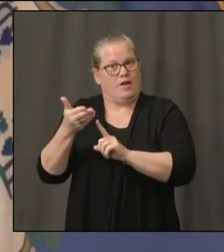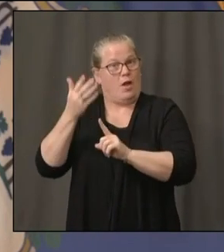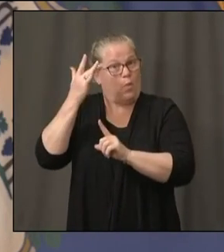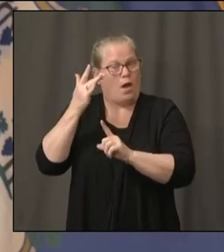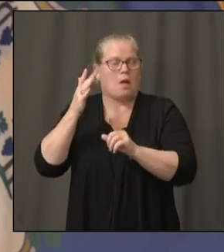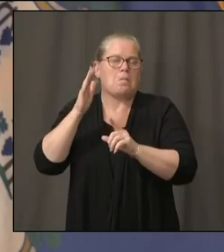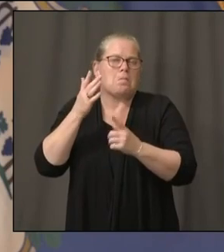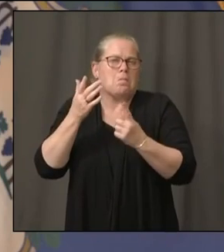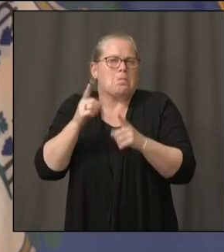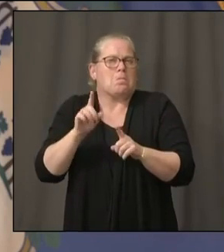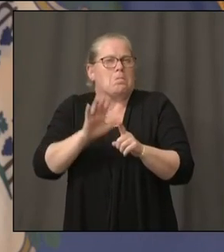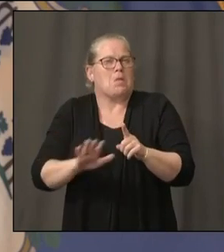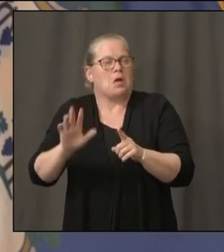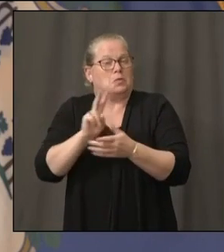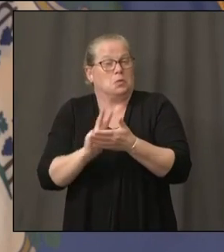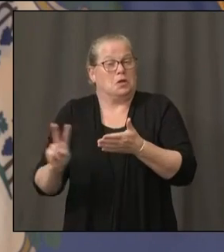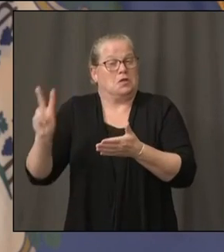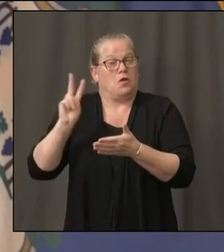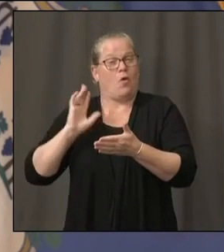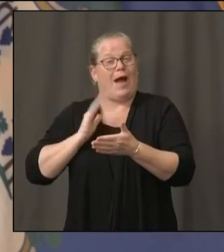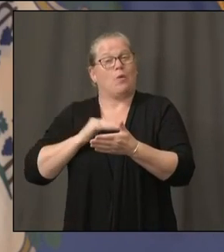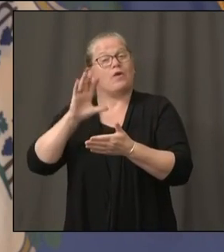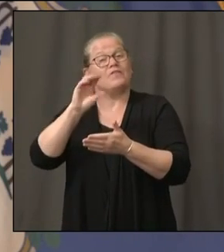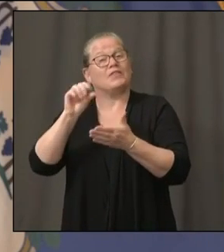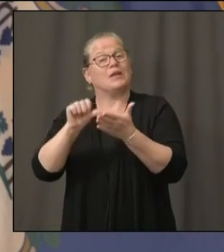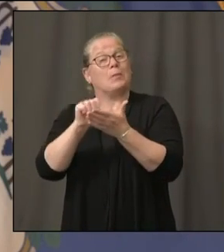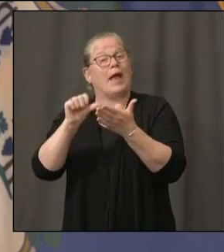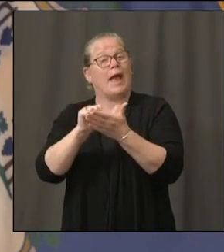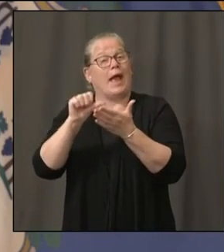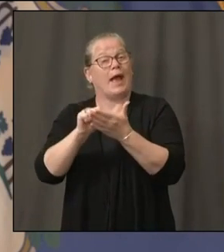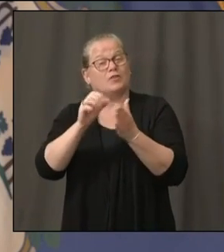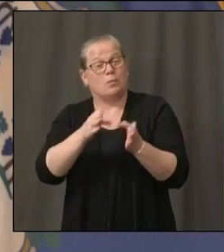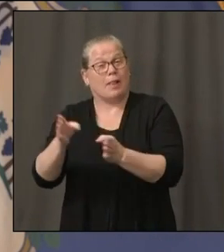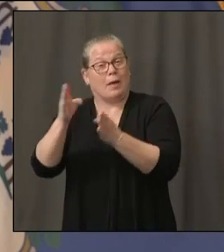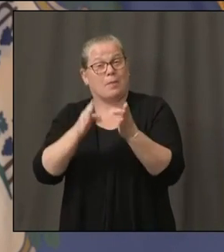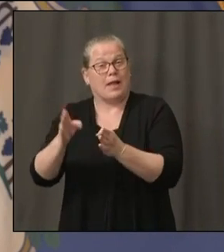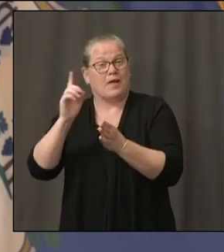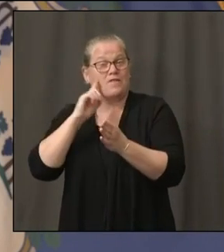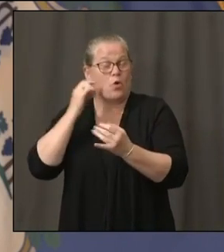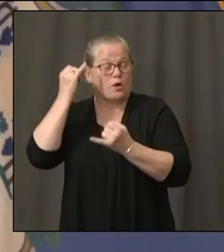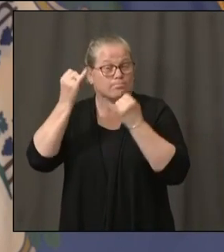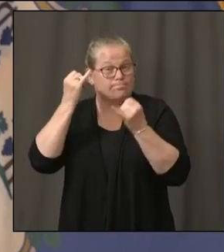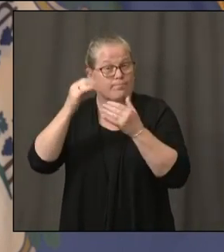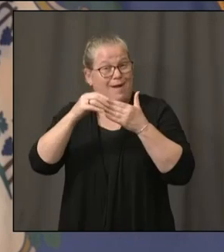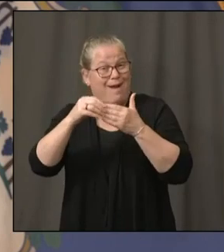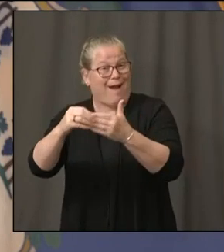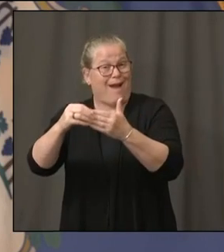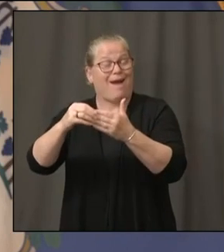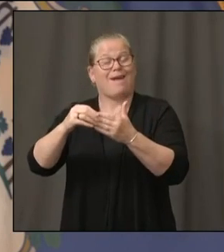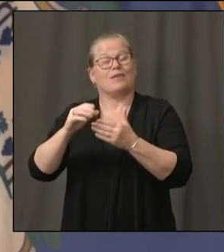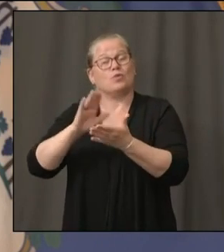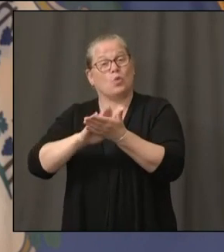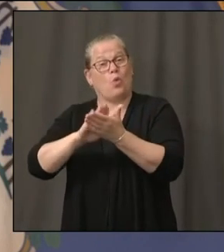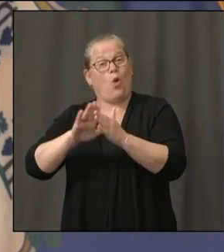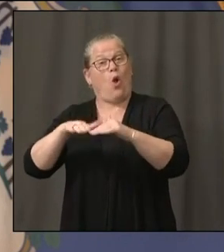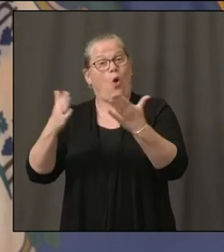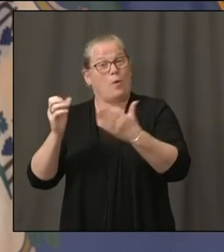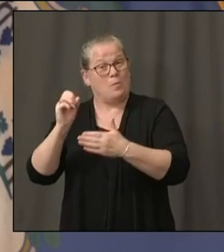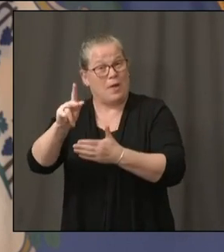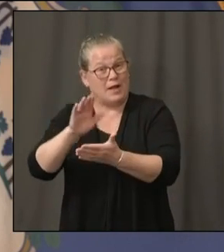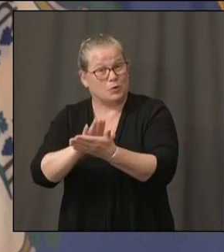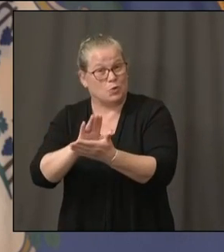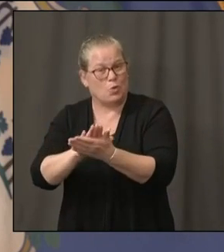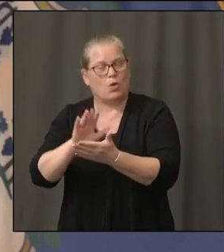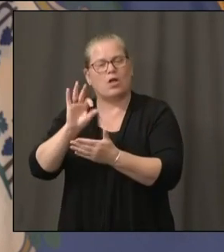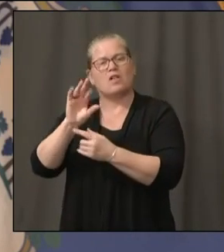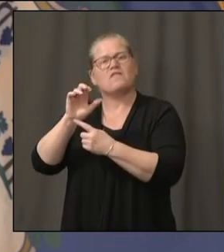our 50-page back-to-school strategy, and Fran has shared that with all the superintendents. They're going to get back to